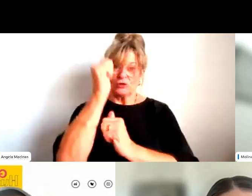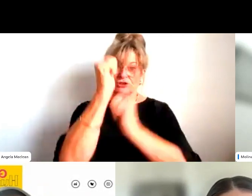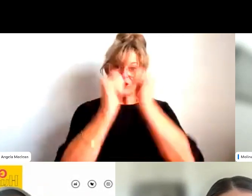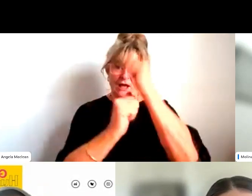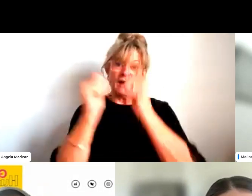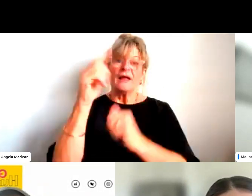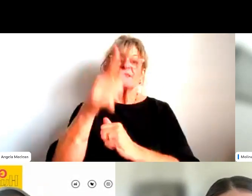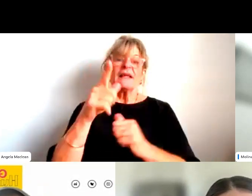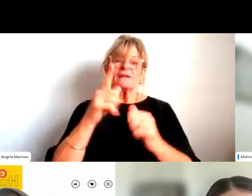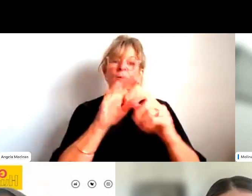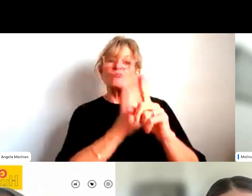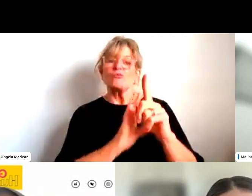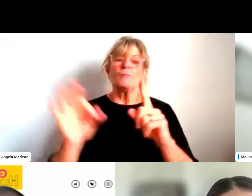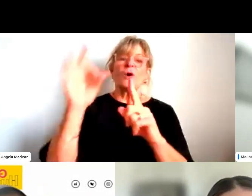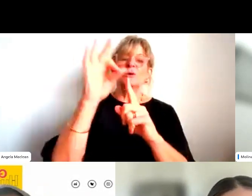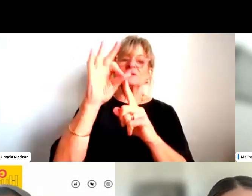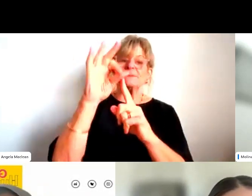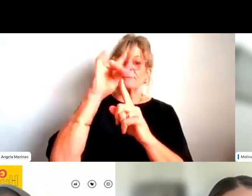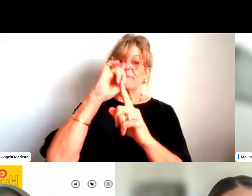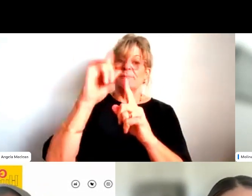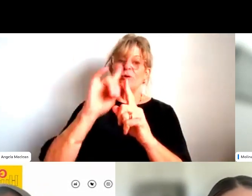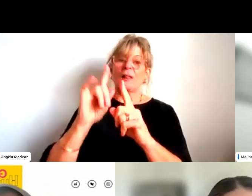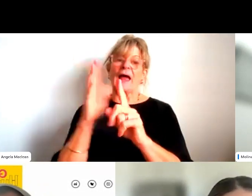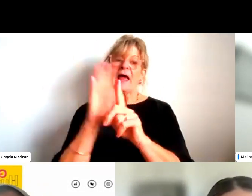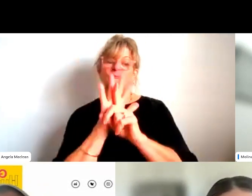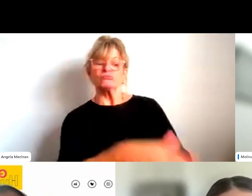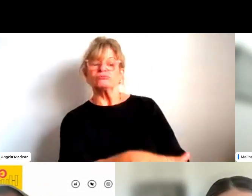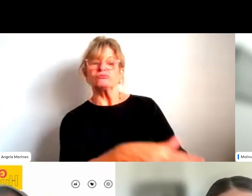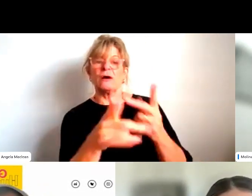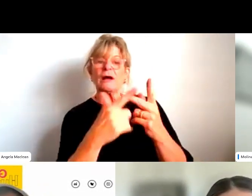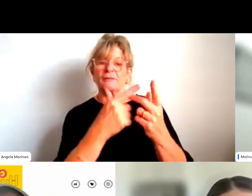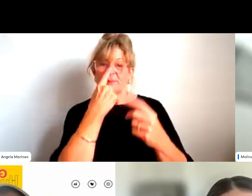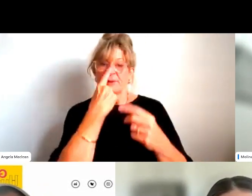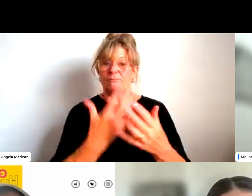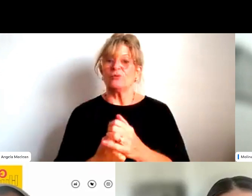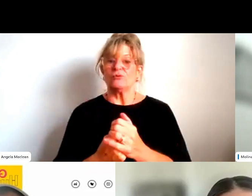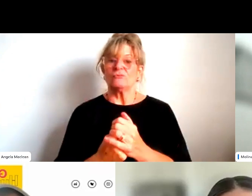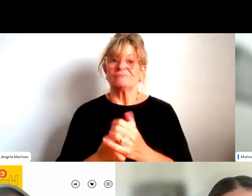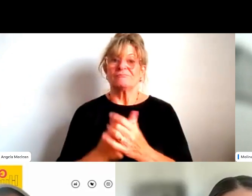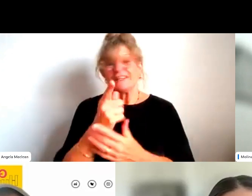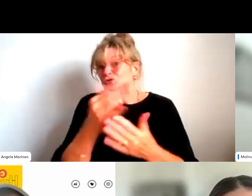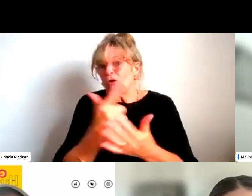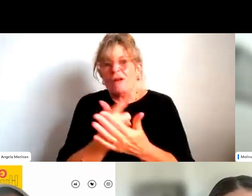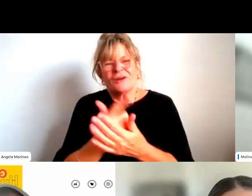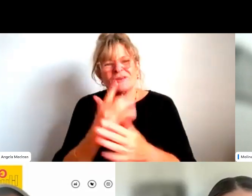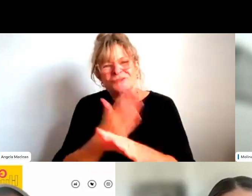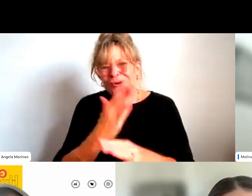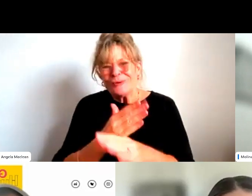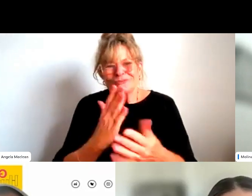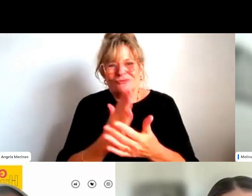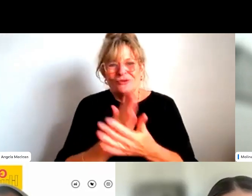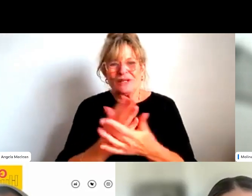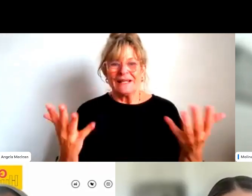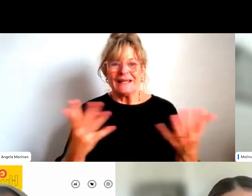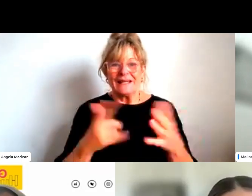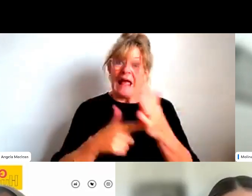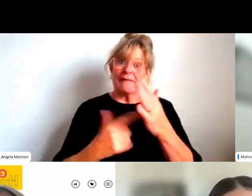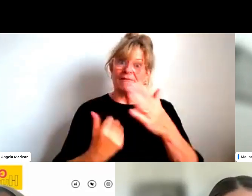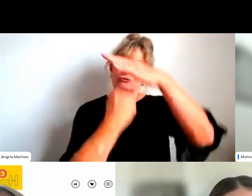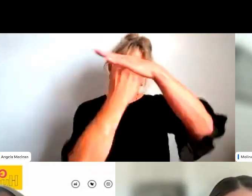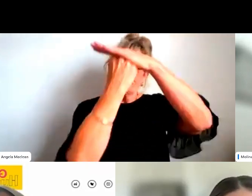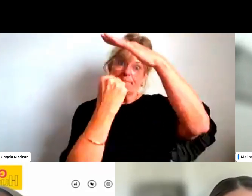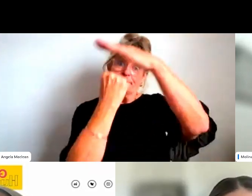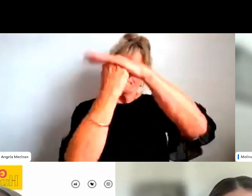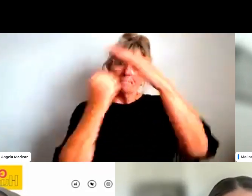others. Um, and so we're just actually not going to get the change. Like, there's not that many jobs in reality at the top. Um,